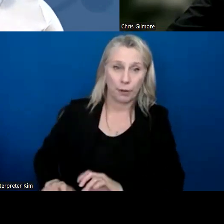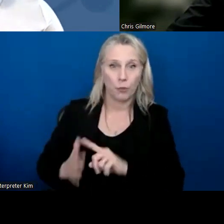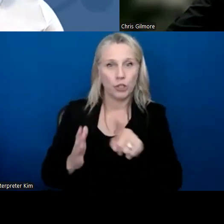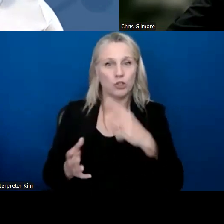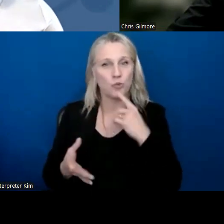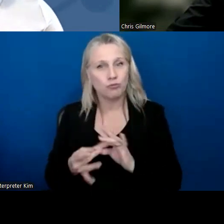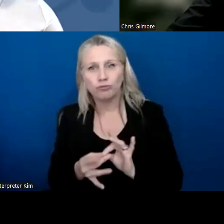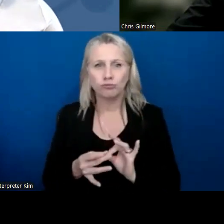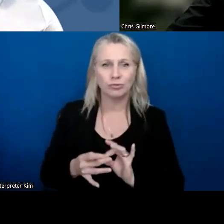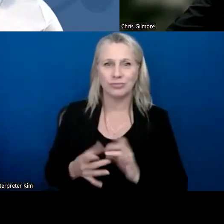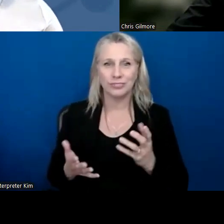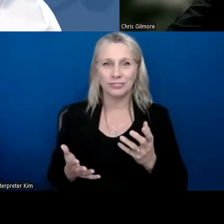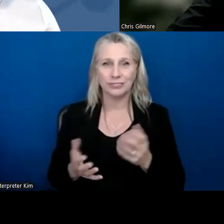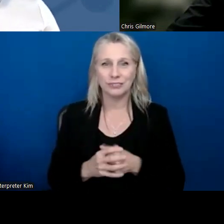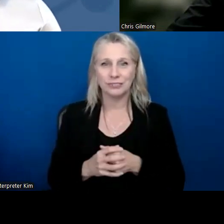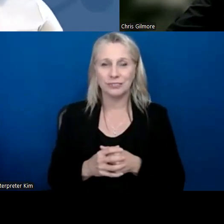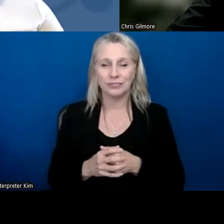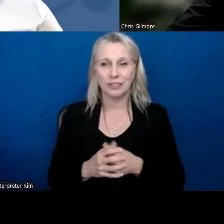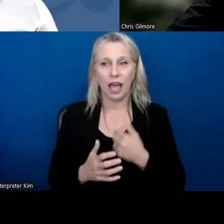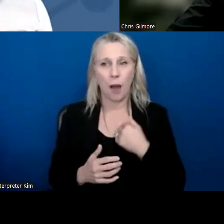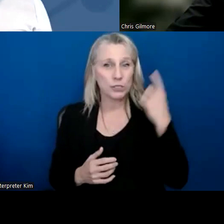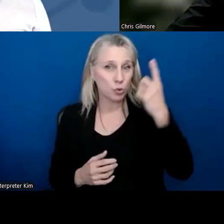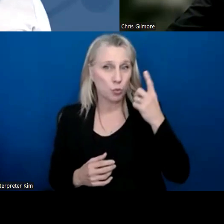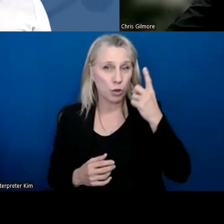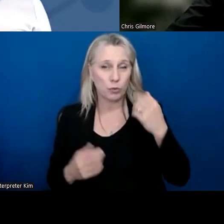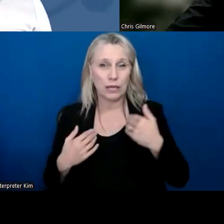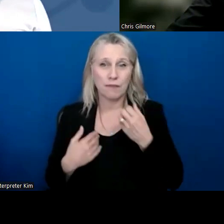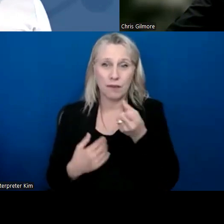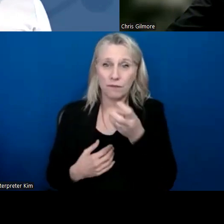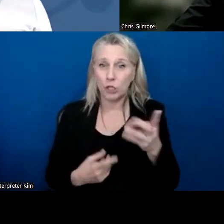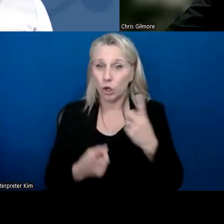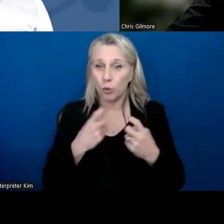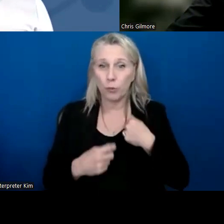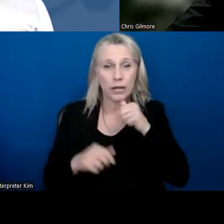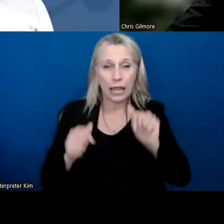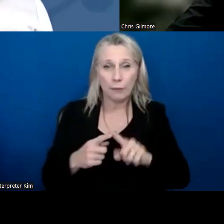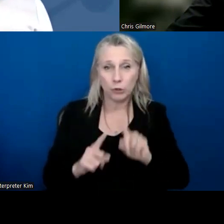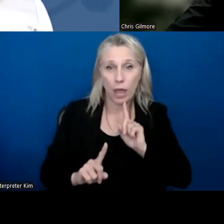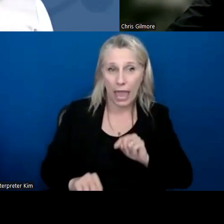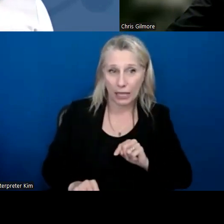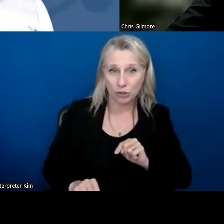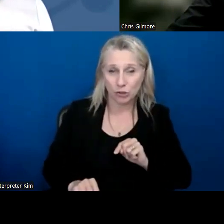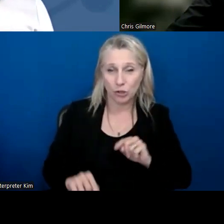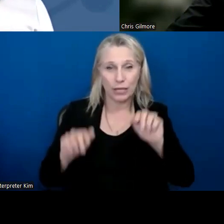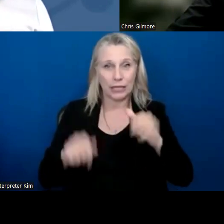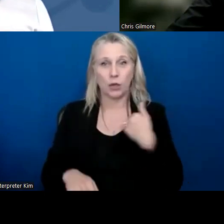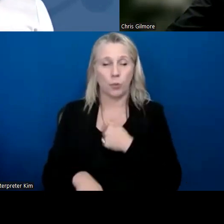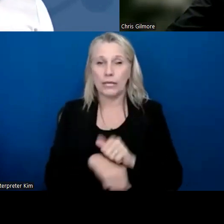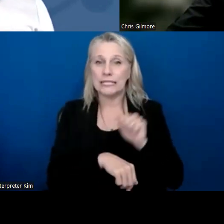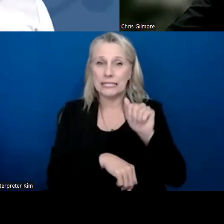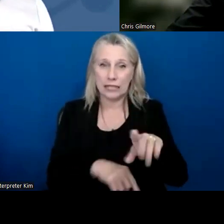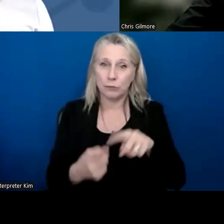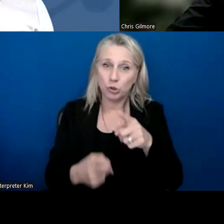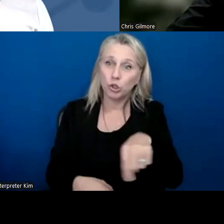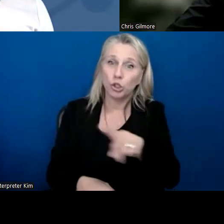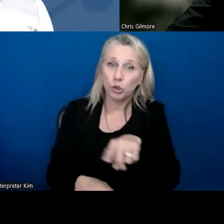about. And, um, I was just wondering if we have a few questions that we weren't able to answer, could we send those to you